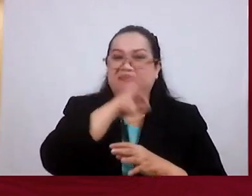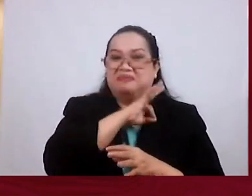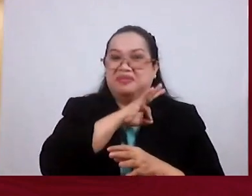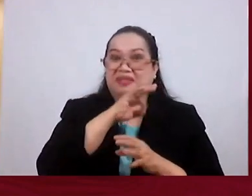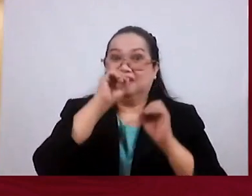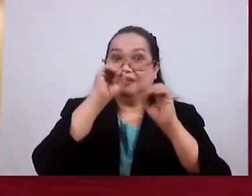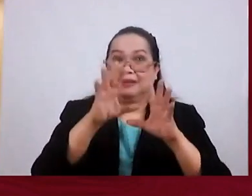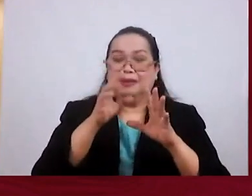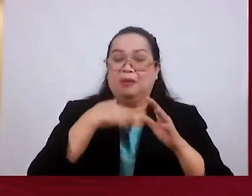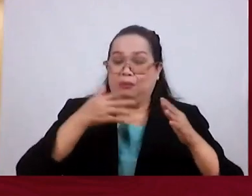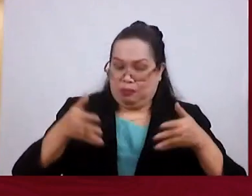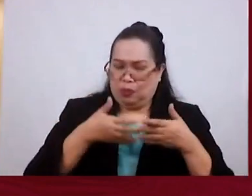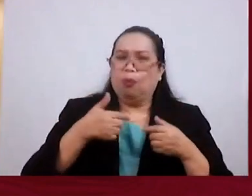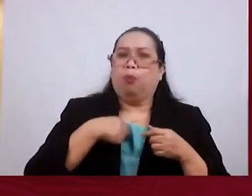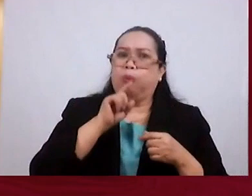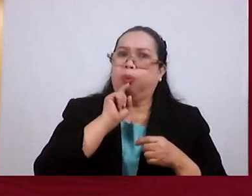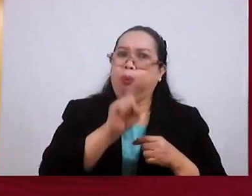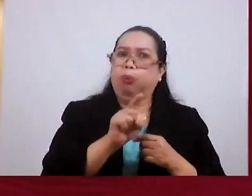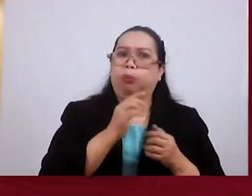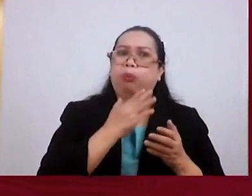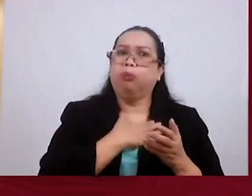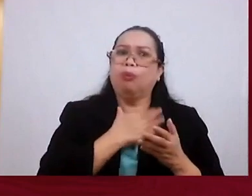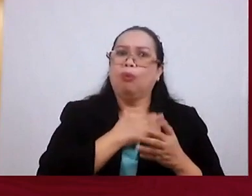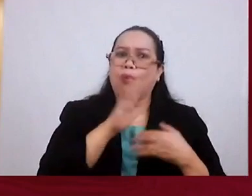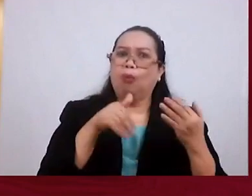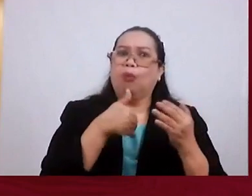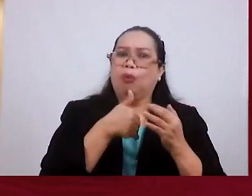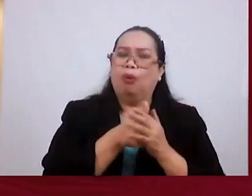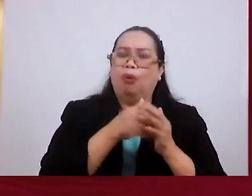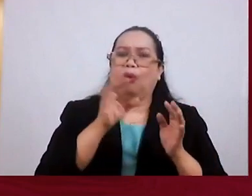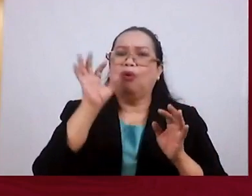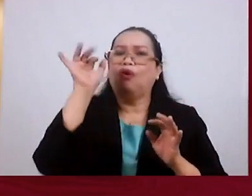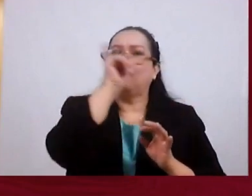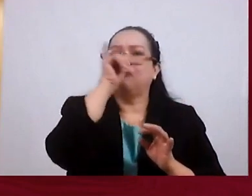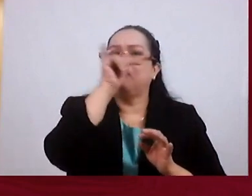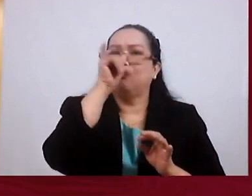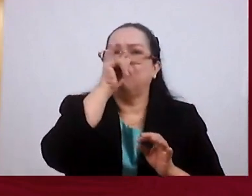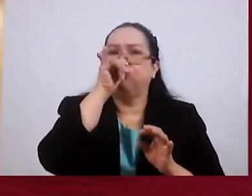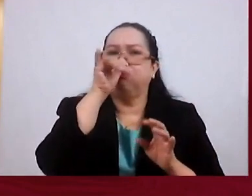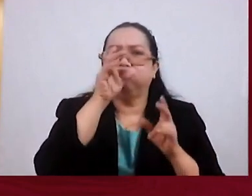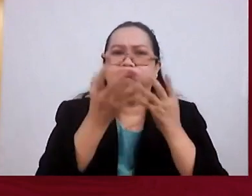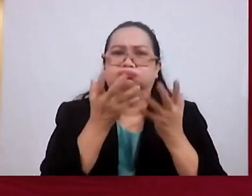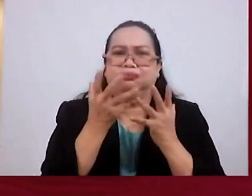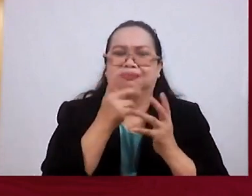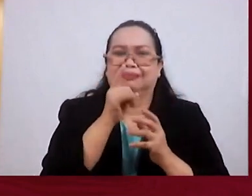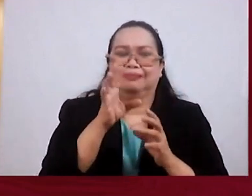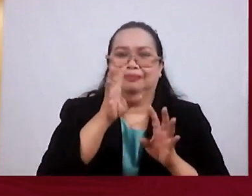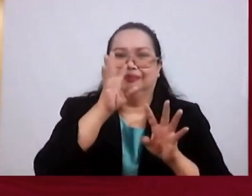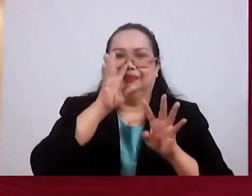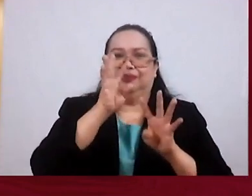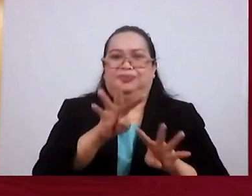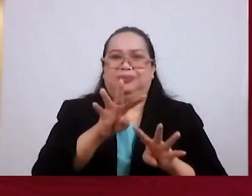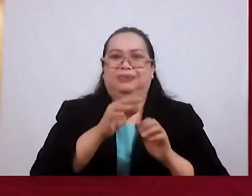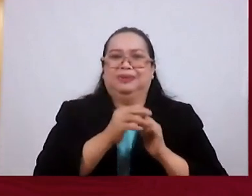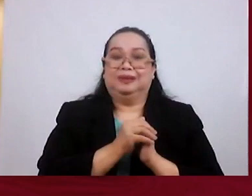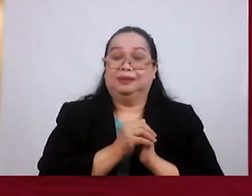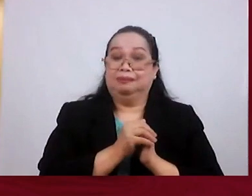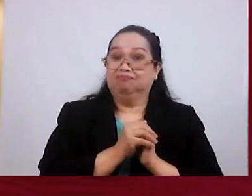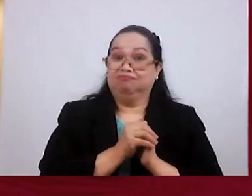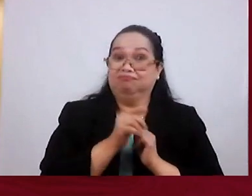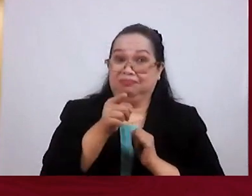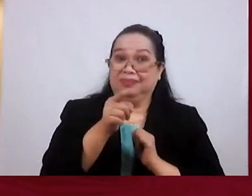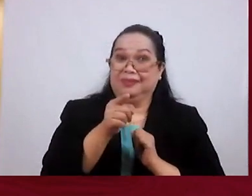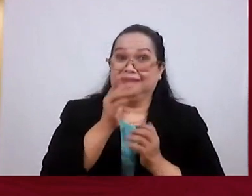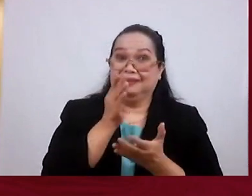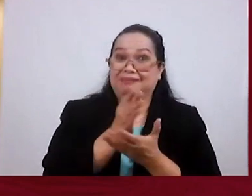Perhaps Has Convinced You That This Is All Nonsense Maybe It's Just Neglect Maybe You